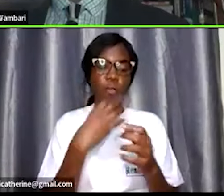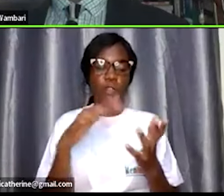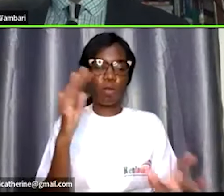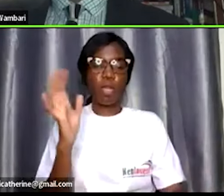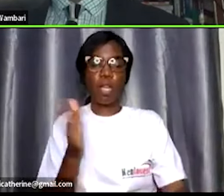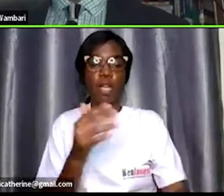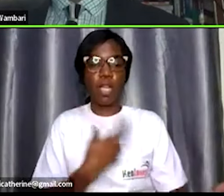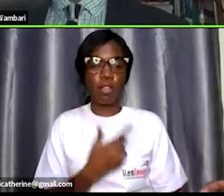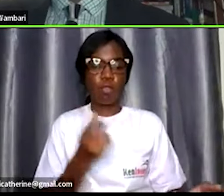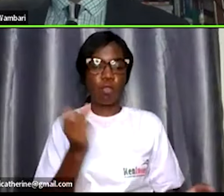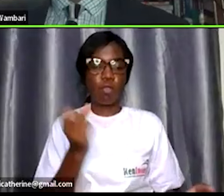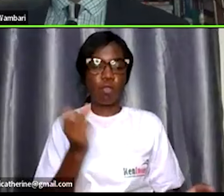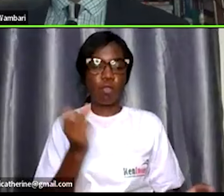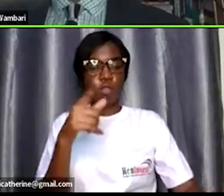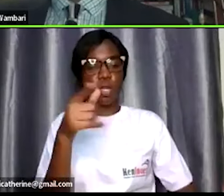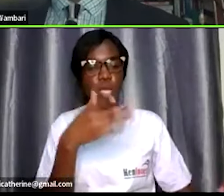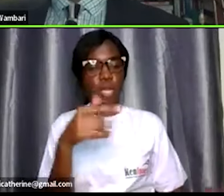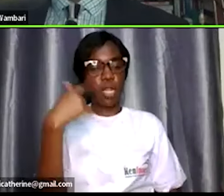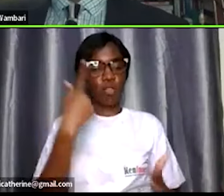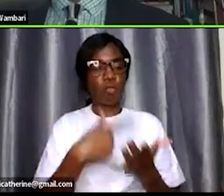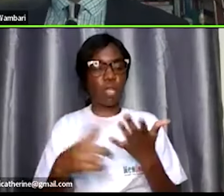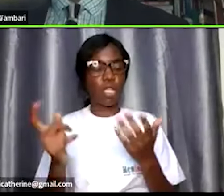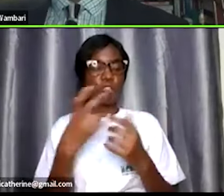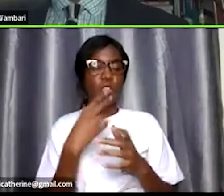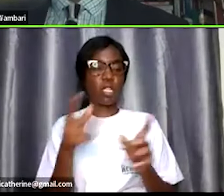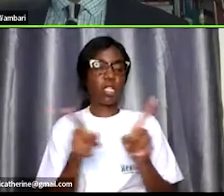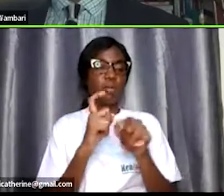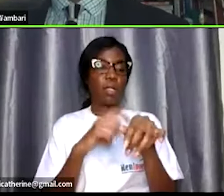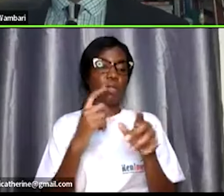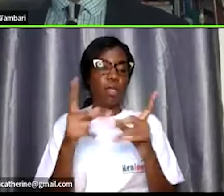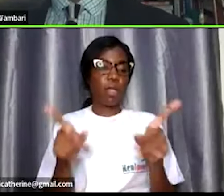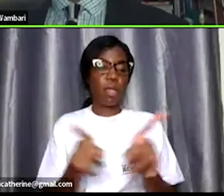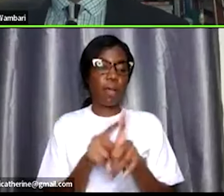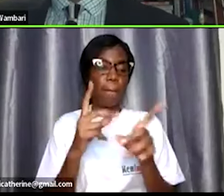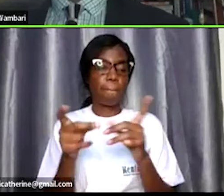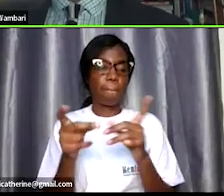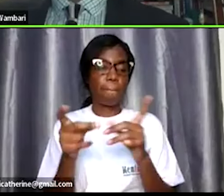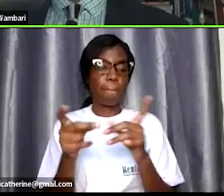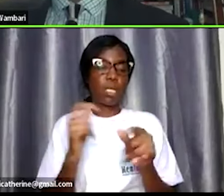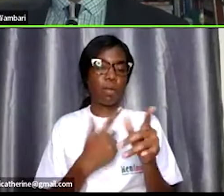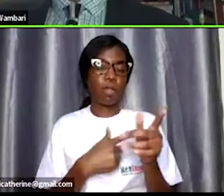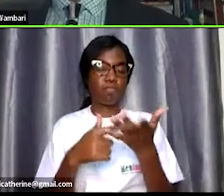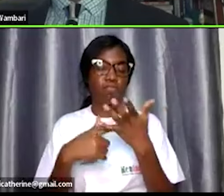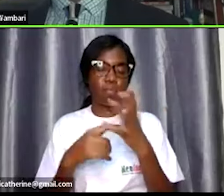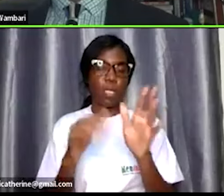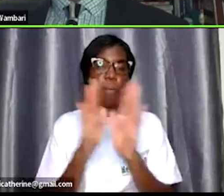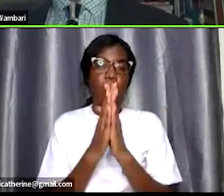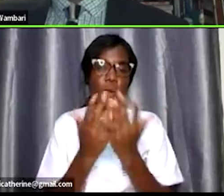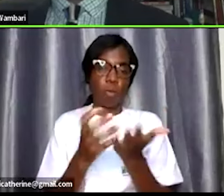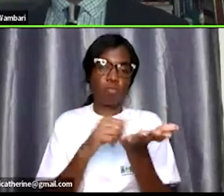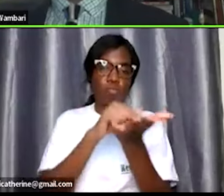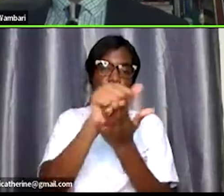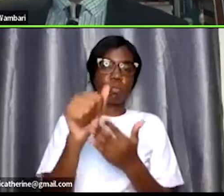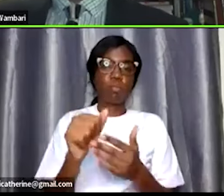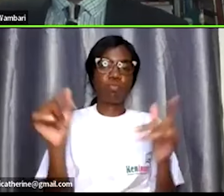you you here next week tuesday same time as we discuss uh book publishing thank you very much and have yourselves